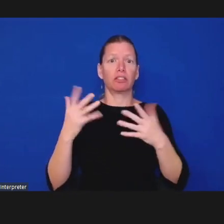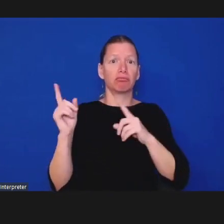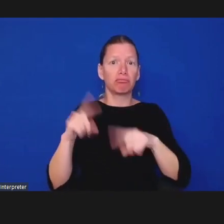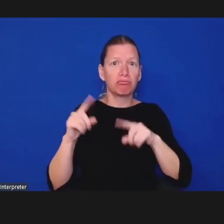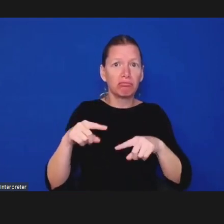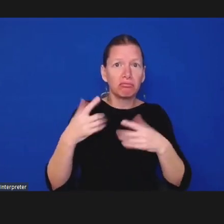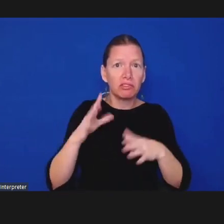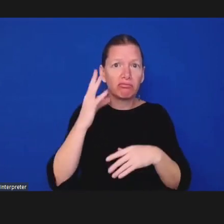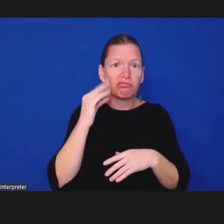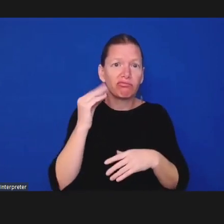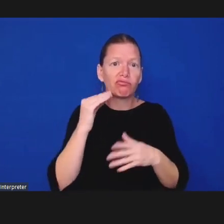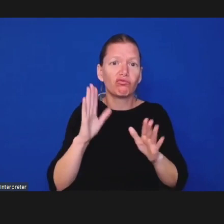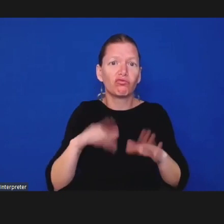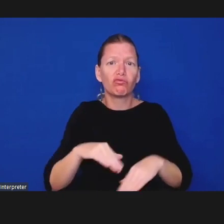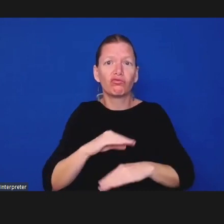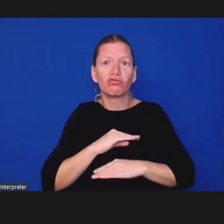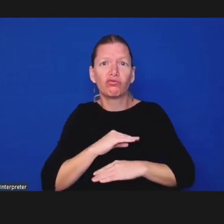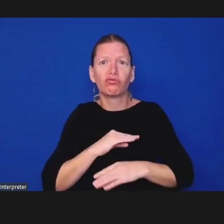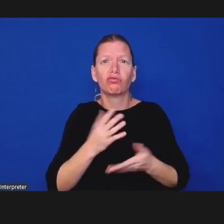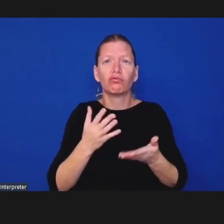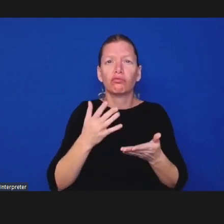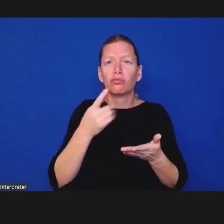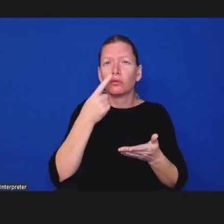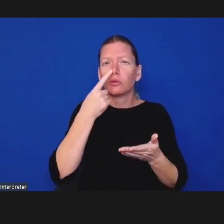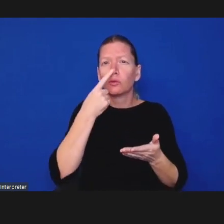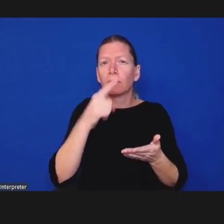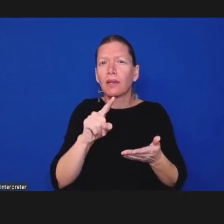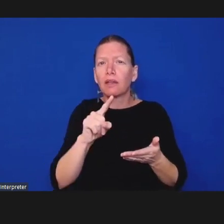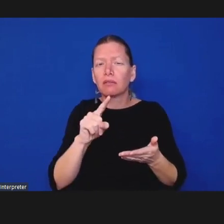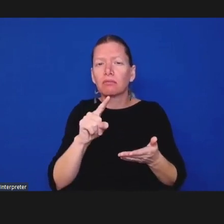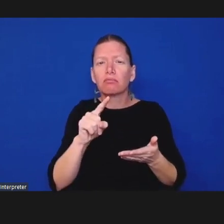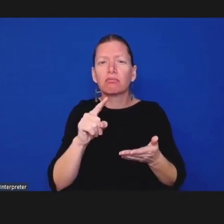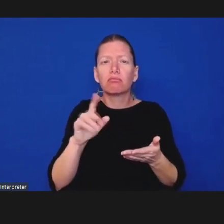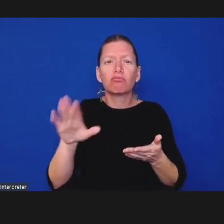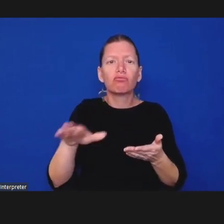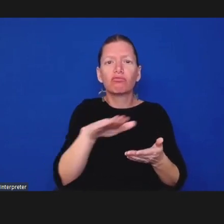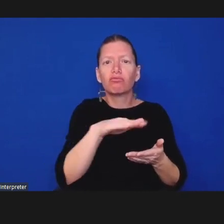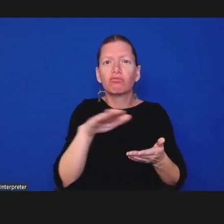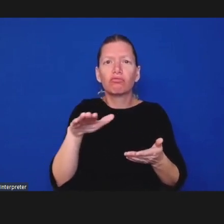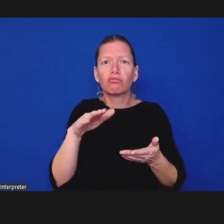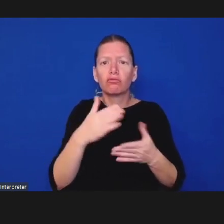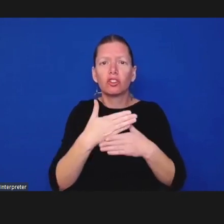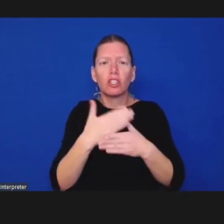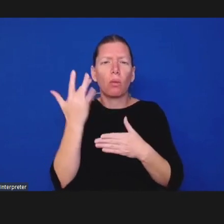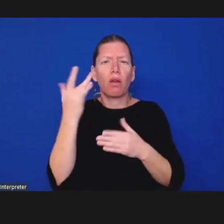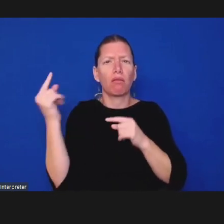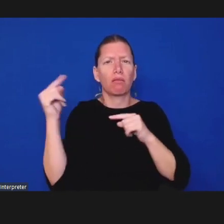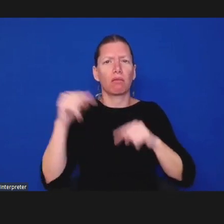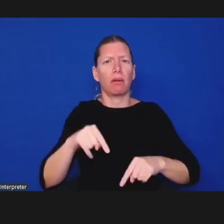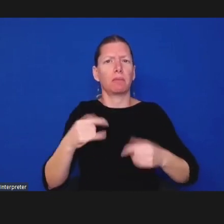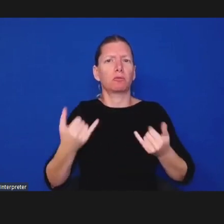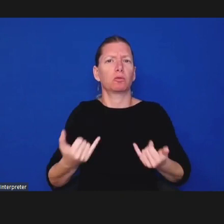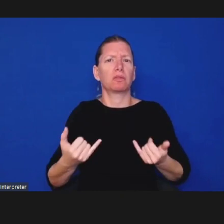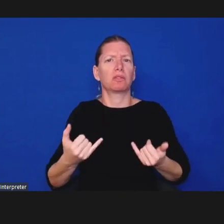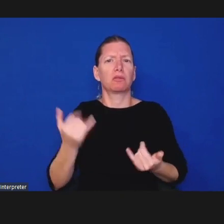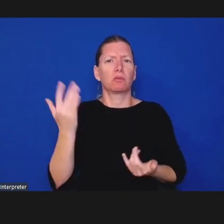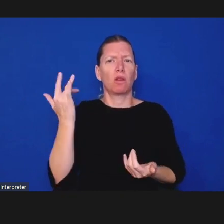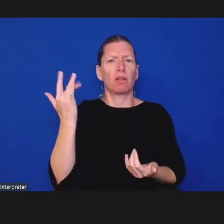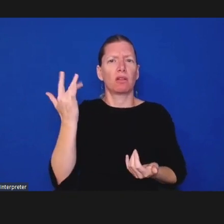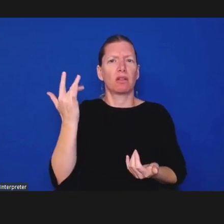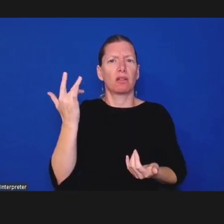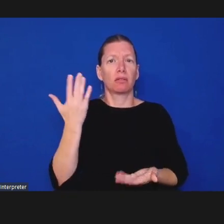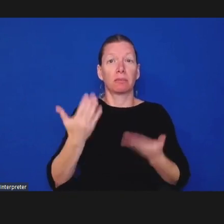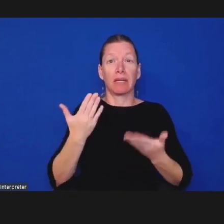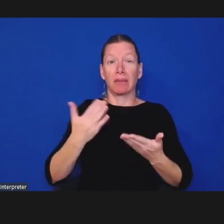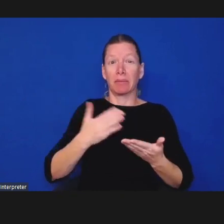sentences why you're here today um maybe the prompts are not not inspiring you but why did you take time on a